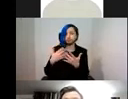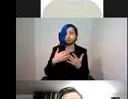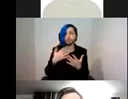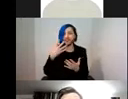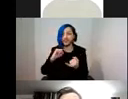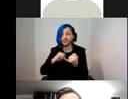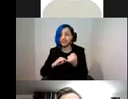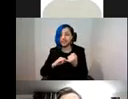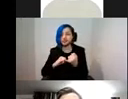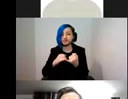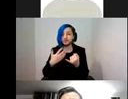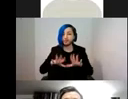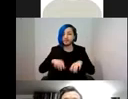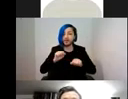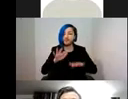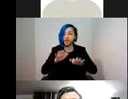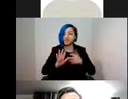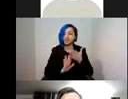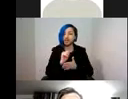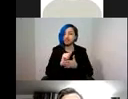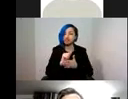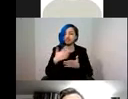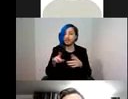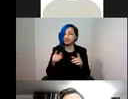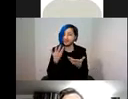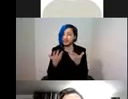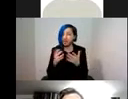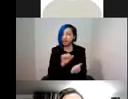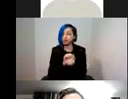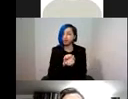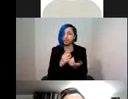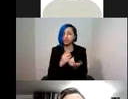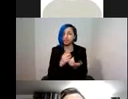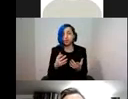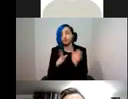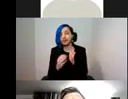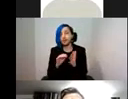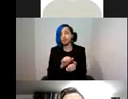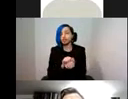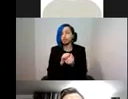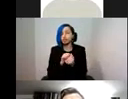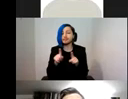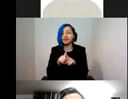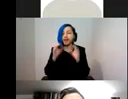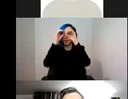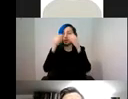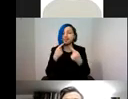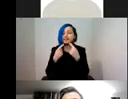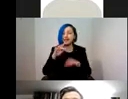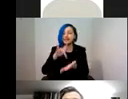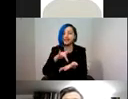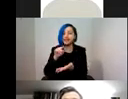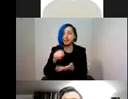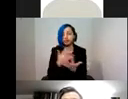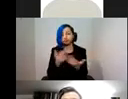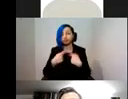computational culture. And if we look at a storage facility like Google data center, where so much